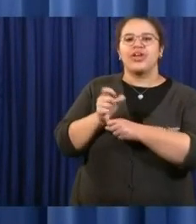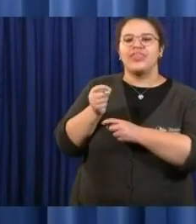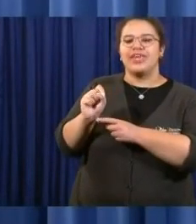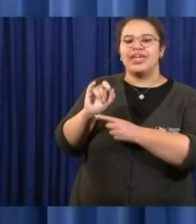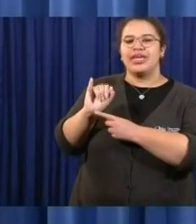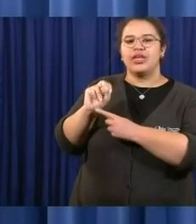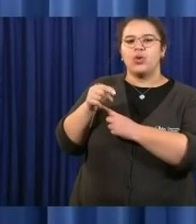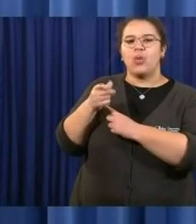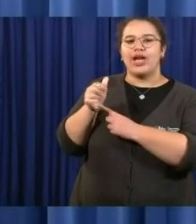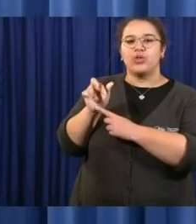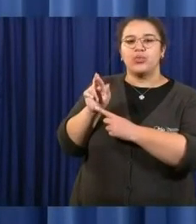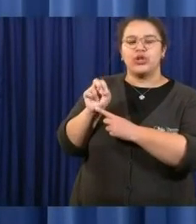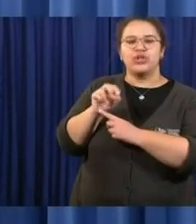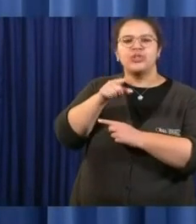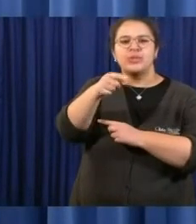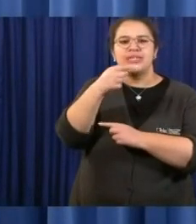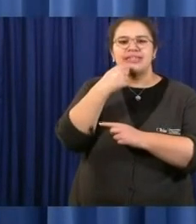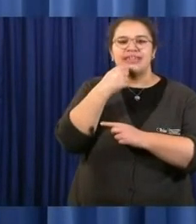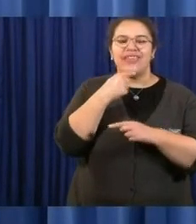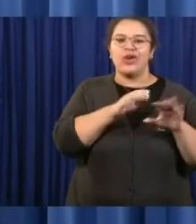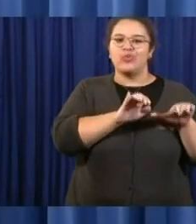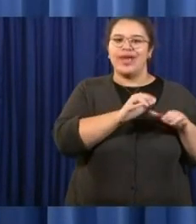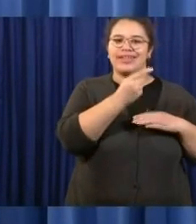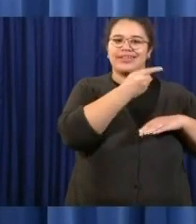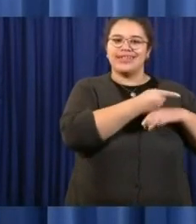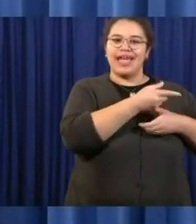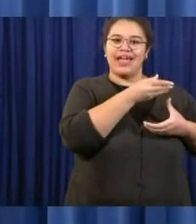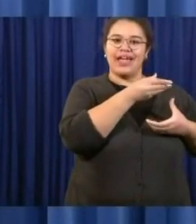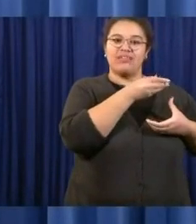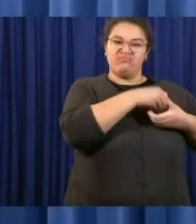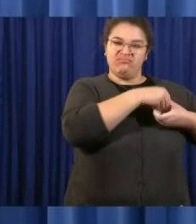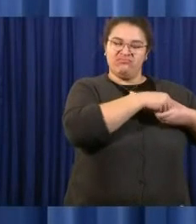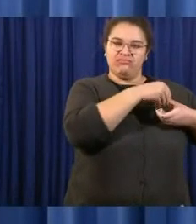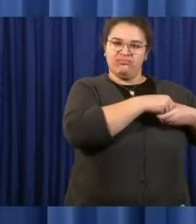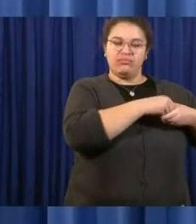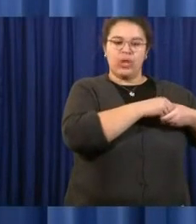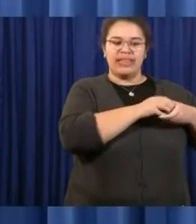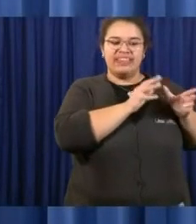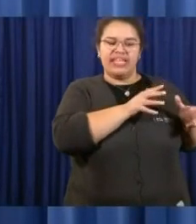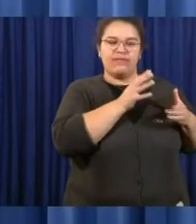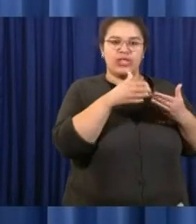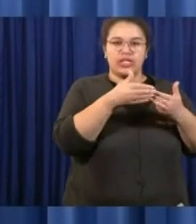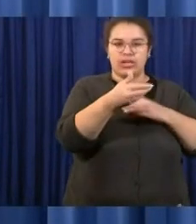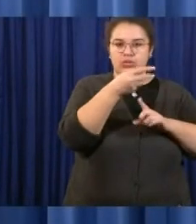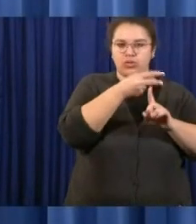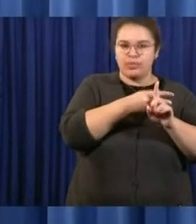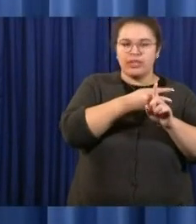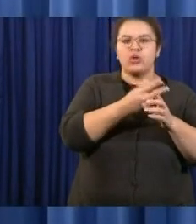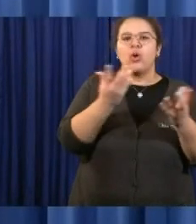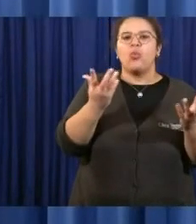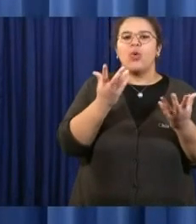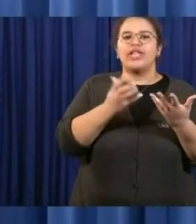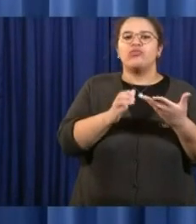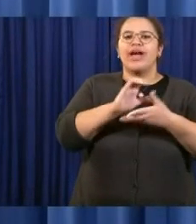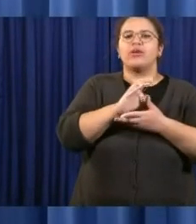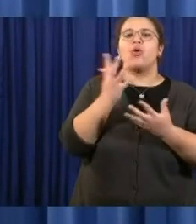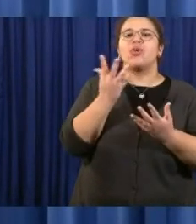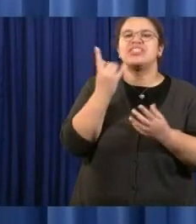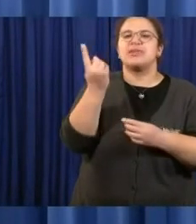months. Under what circumstances or criteria do you have for dipping into that fund? Kind of what are you looking for?